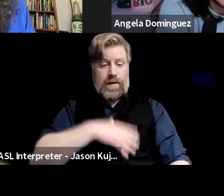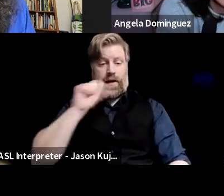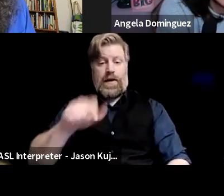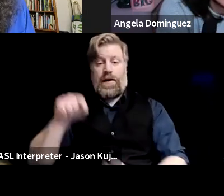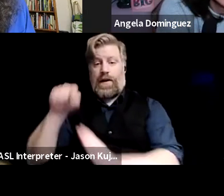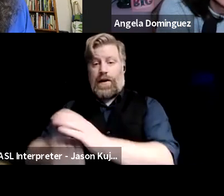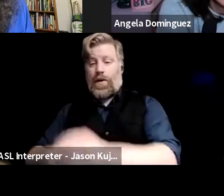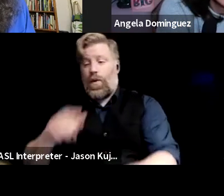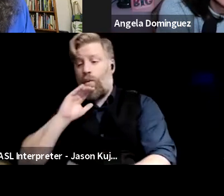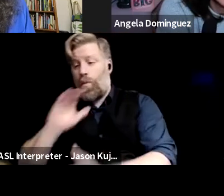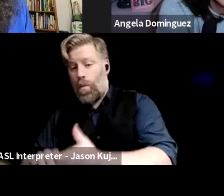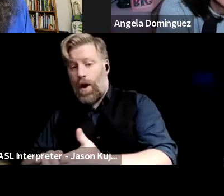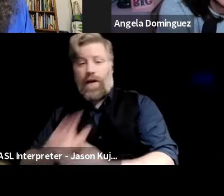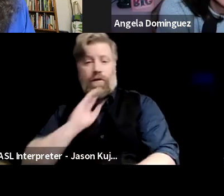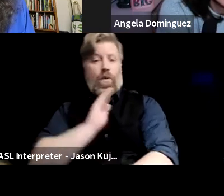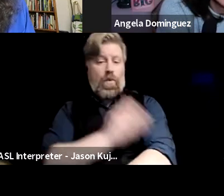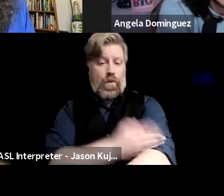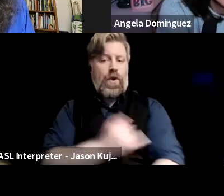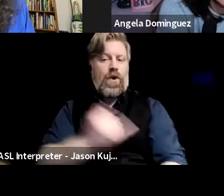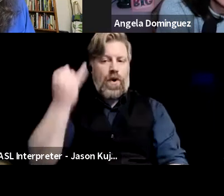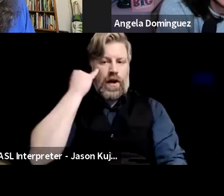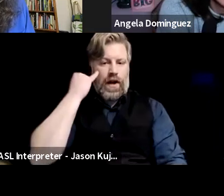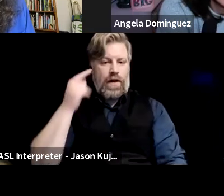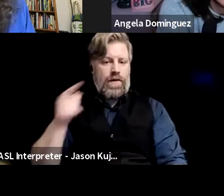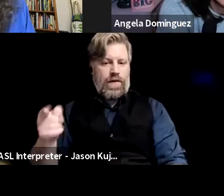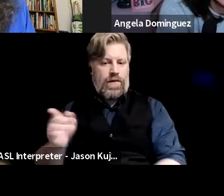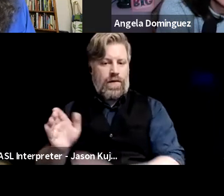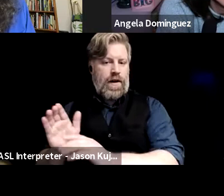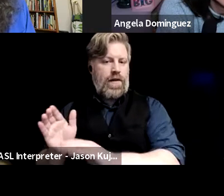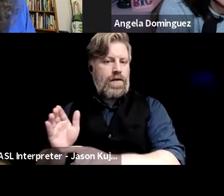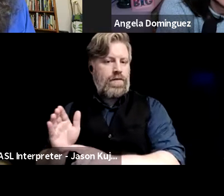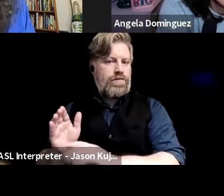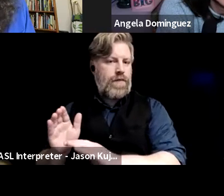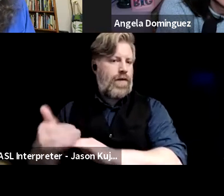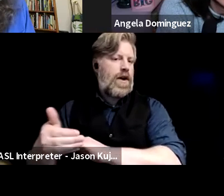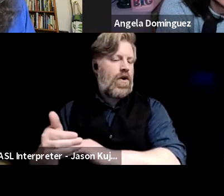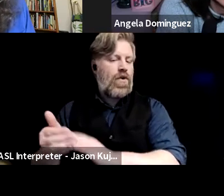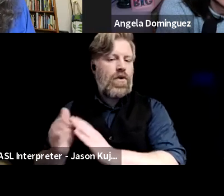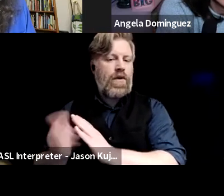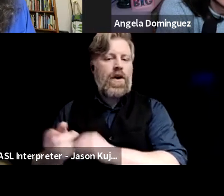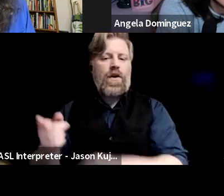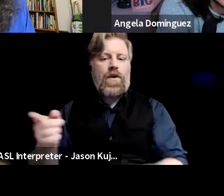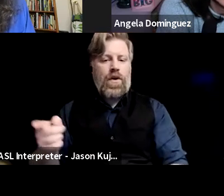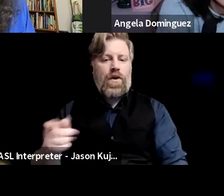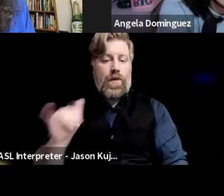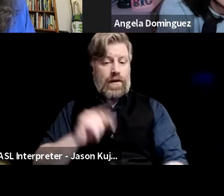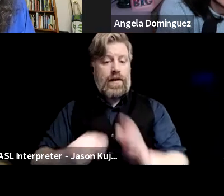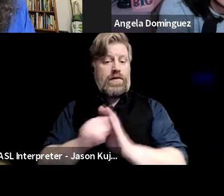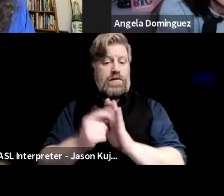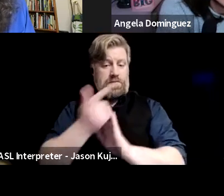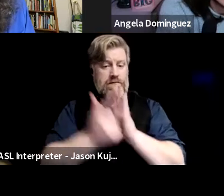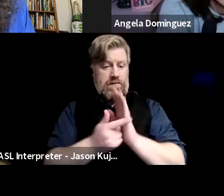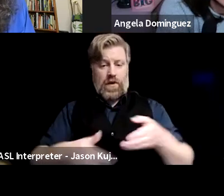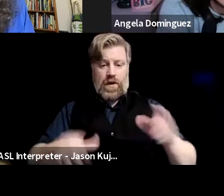daughters. If they found them with a lover, it was legal. They weren't punished. It was, you know,